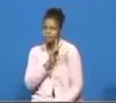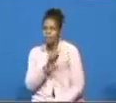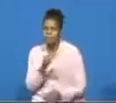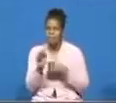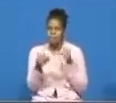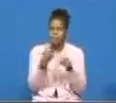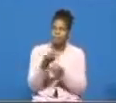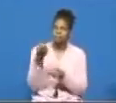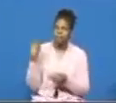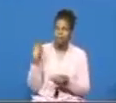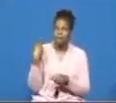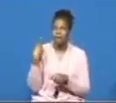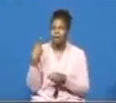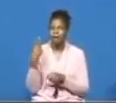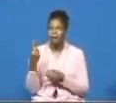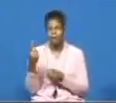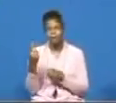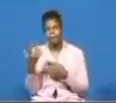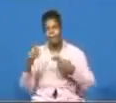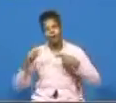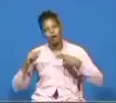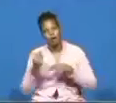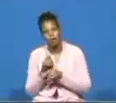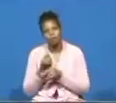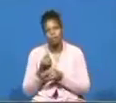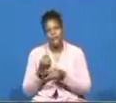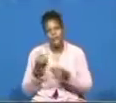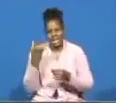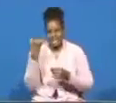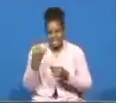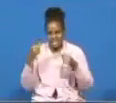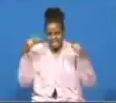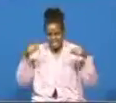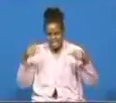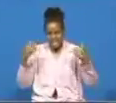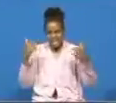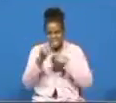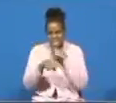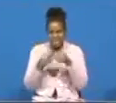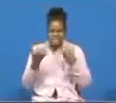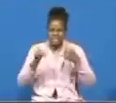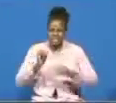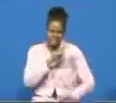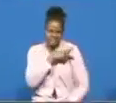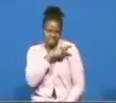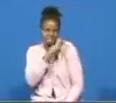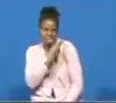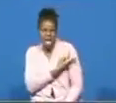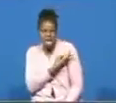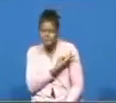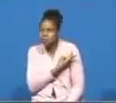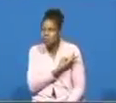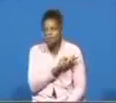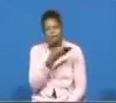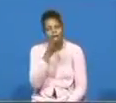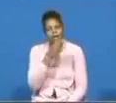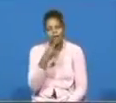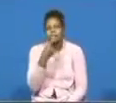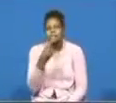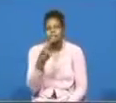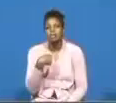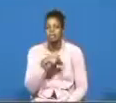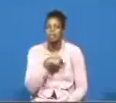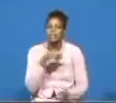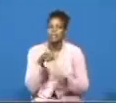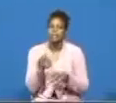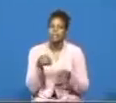year and this year you're still vexed with me what is that brethren god says we should learn how to